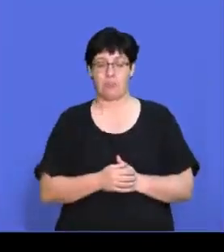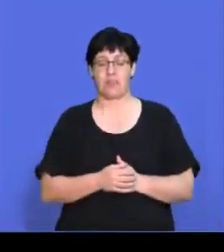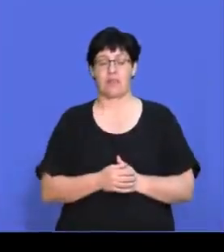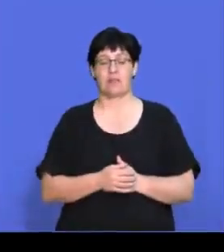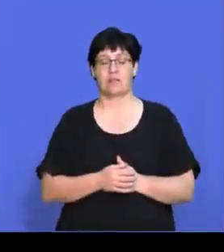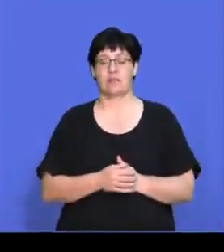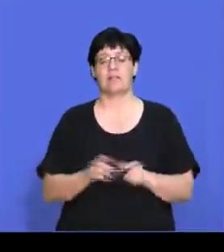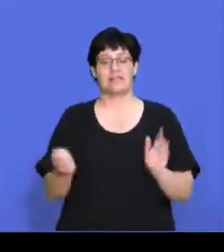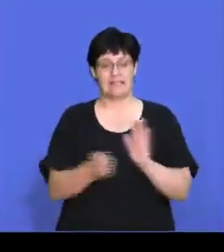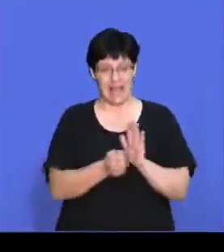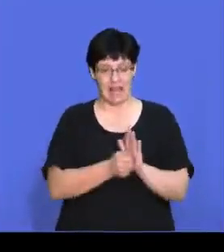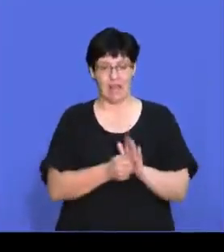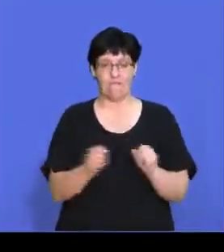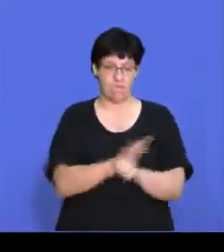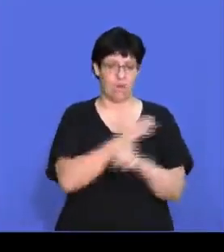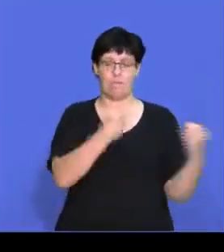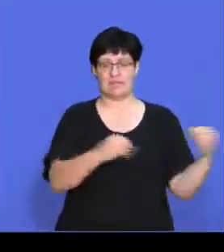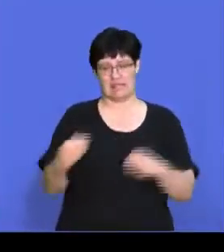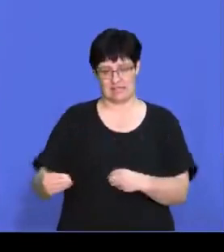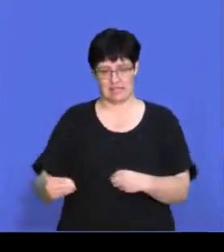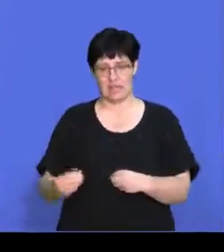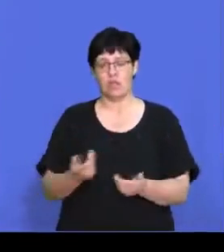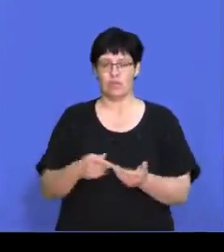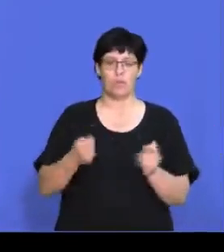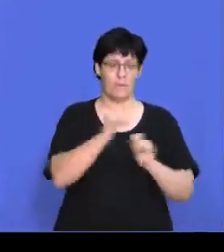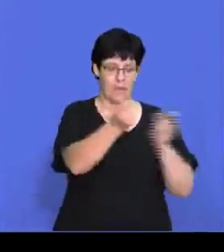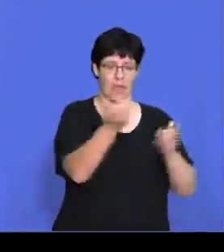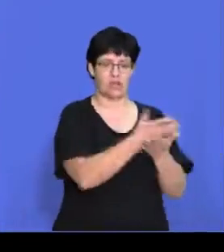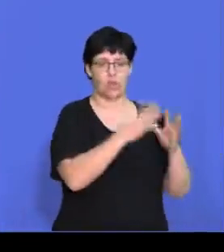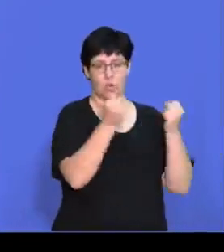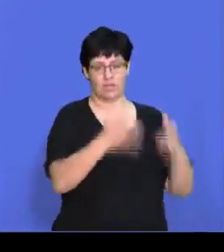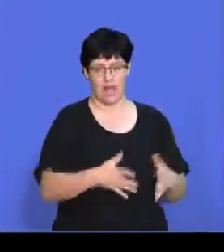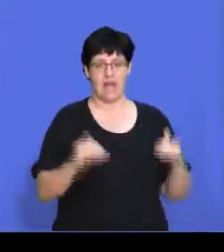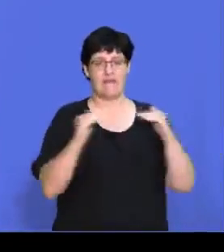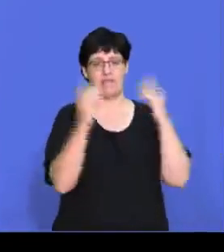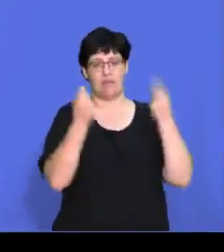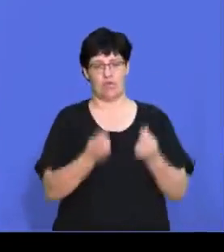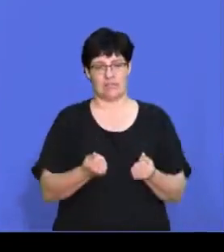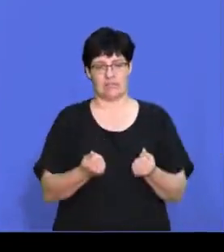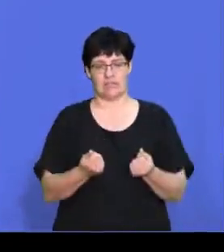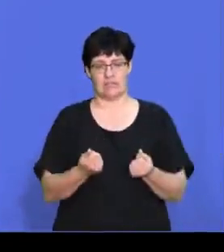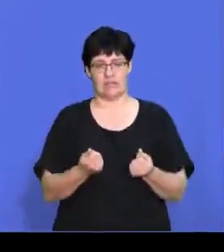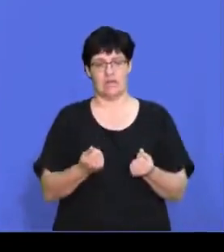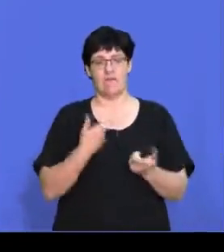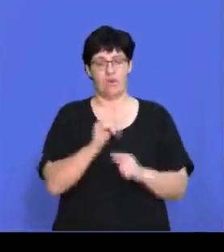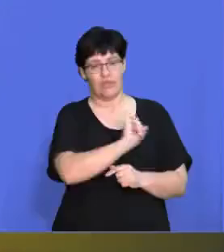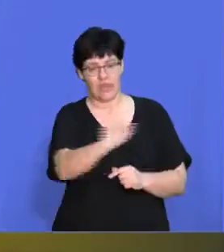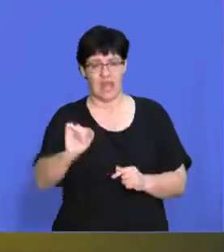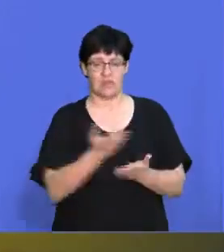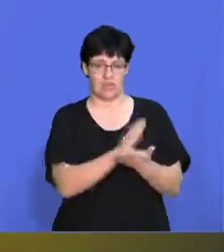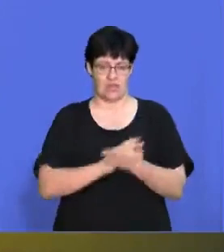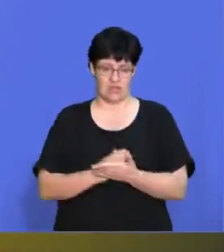But selling the entire business in order to pay shareholders a fair price for their shares.